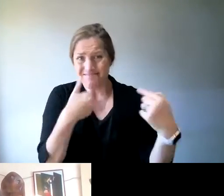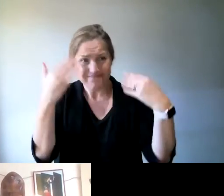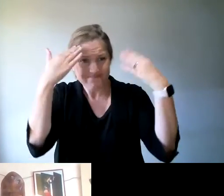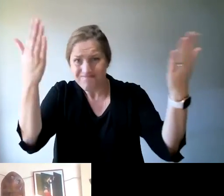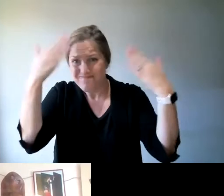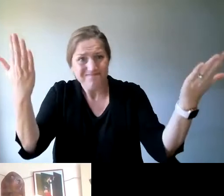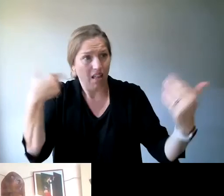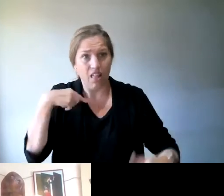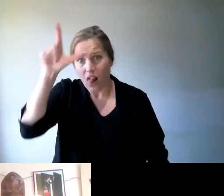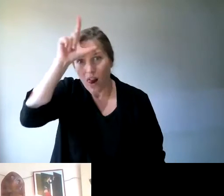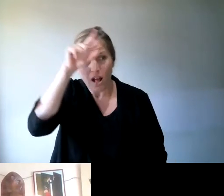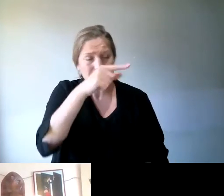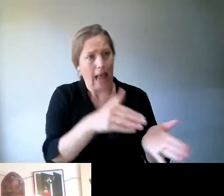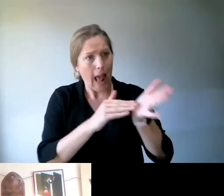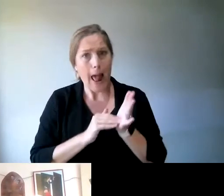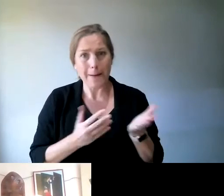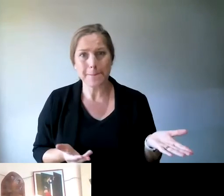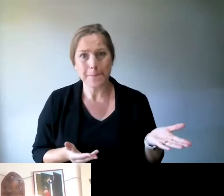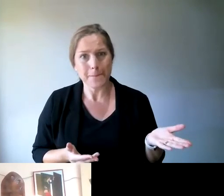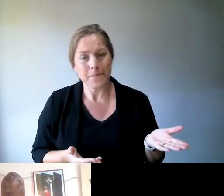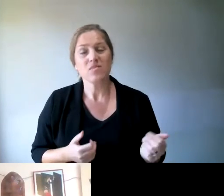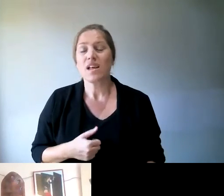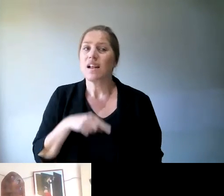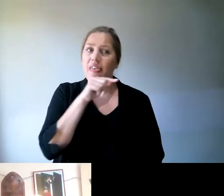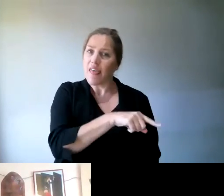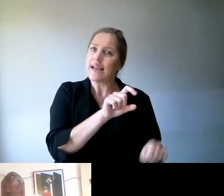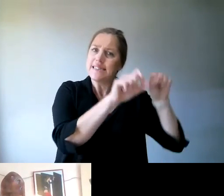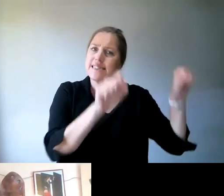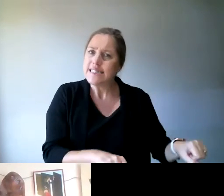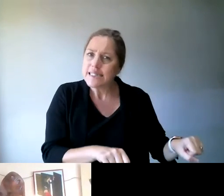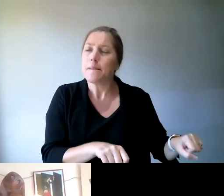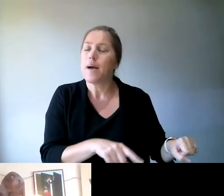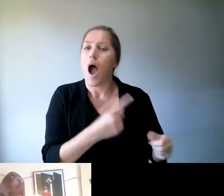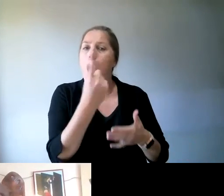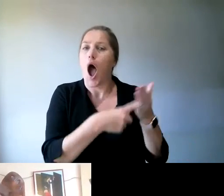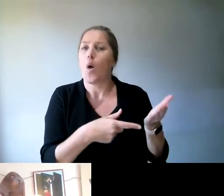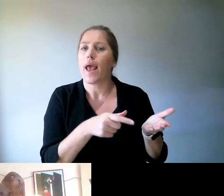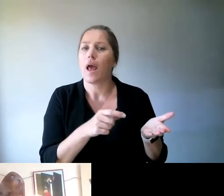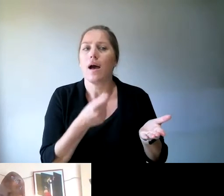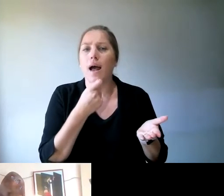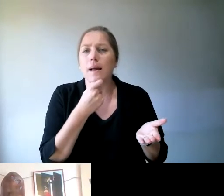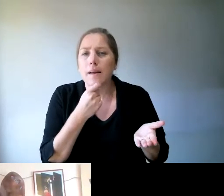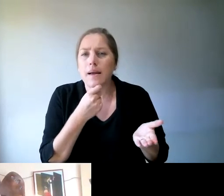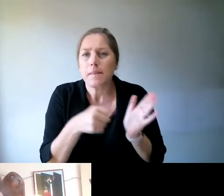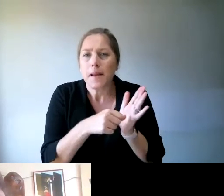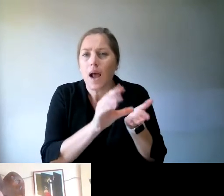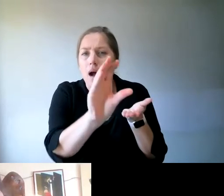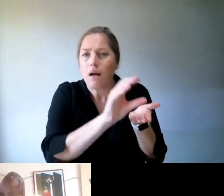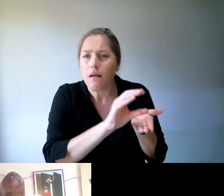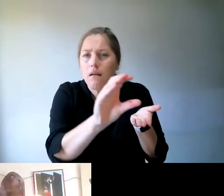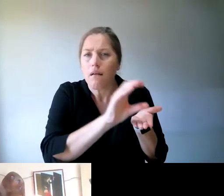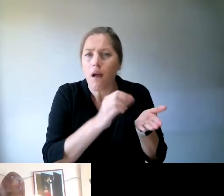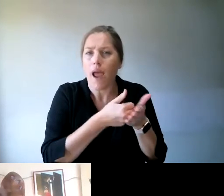Apparently, you only get so much a month. Yeah. And if you save that money, you might be able to get, say, a scooter,